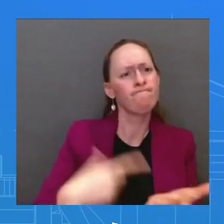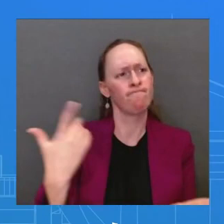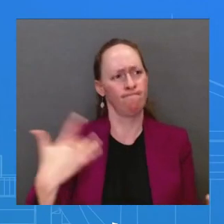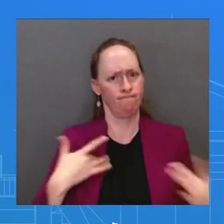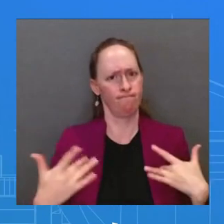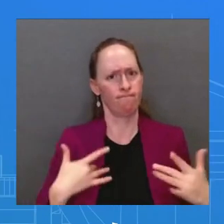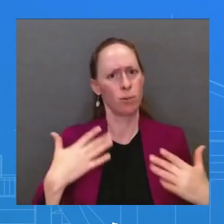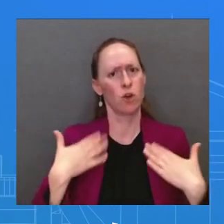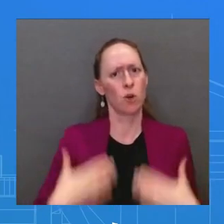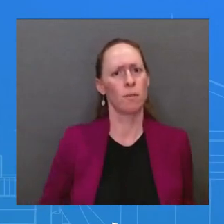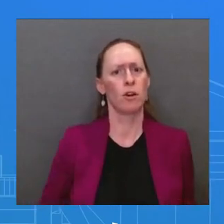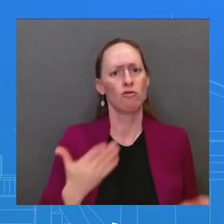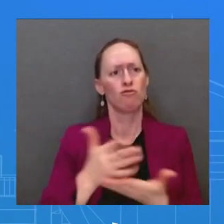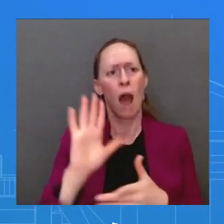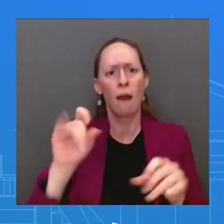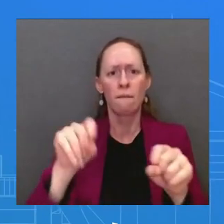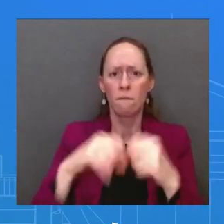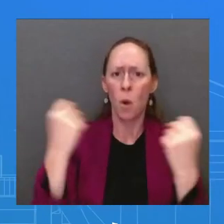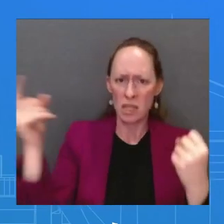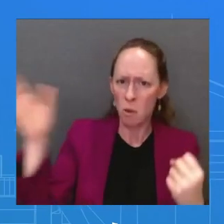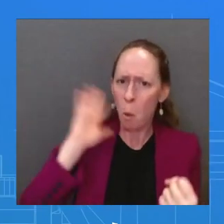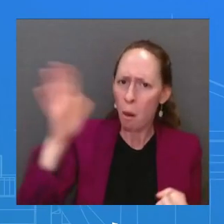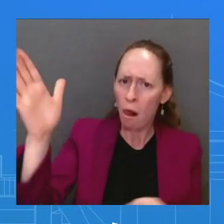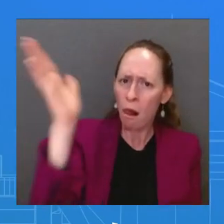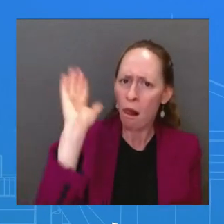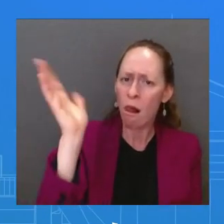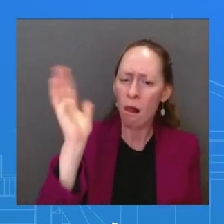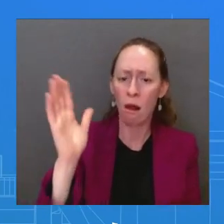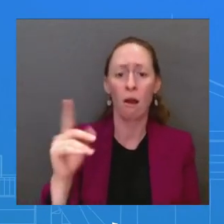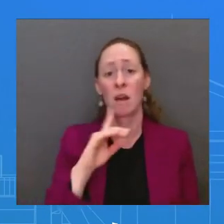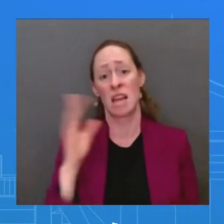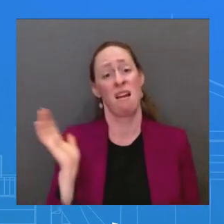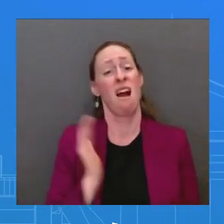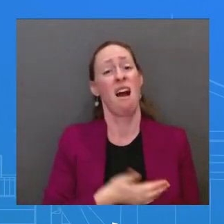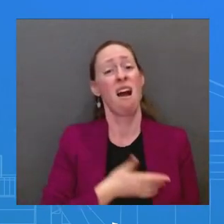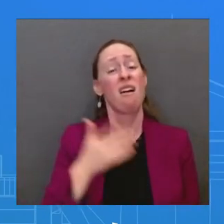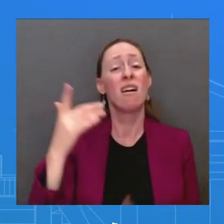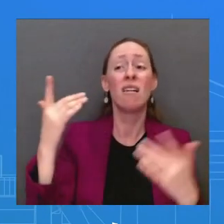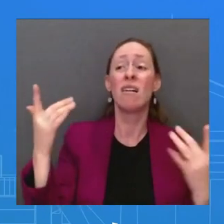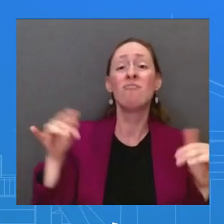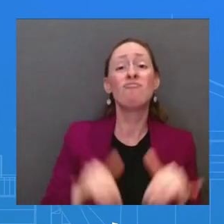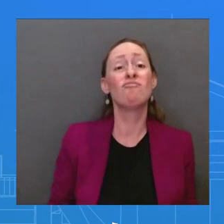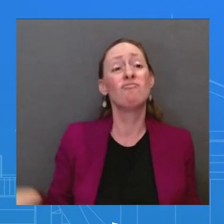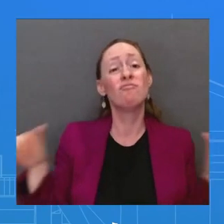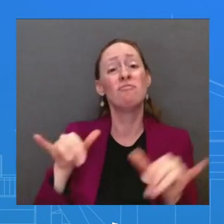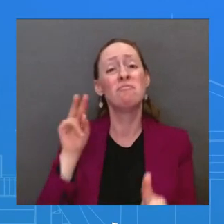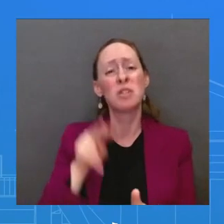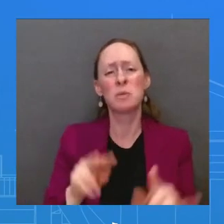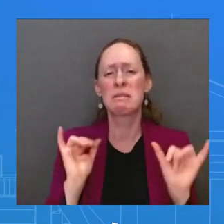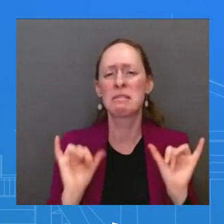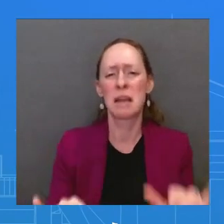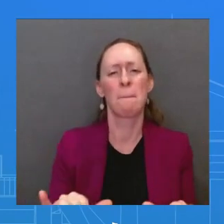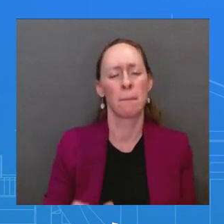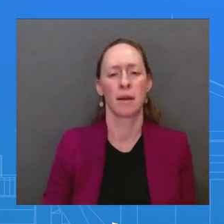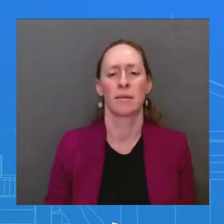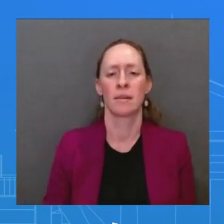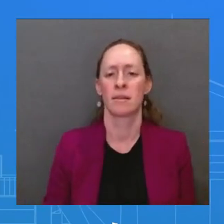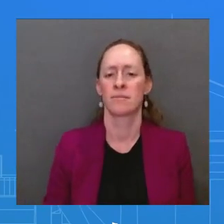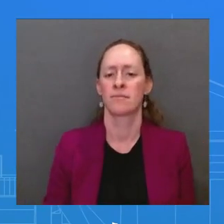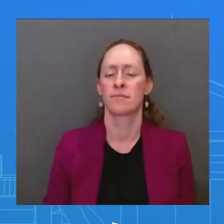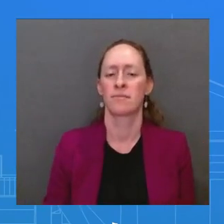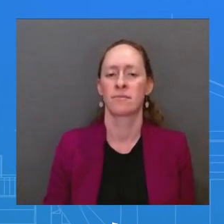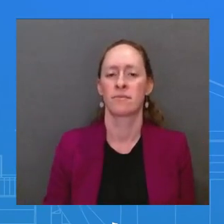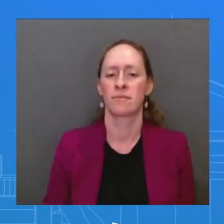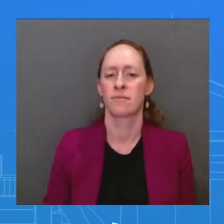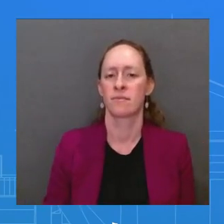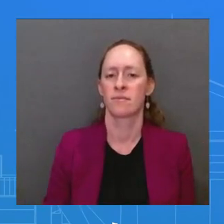position on these issues is clear. It is reflected in the statements of our President. It is, of course, reflected in the reports that you're referring to. And when it